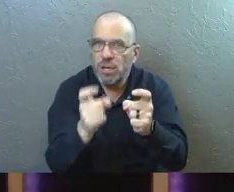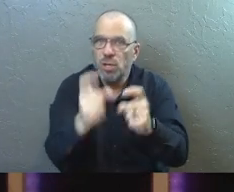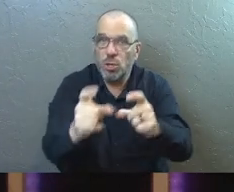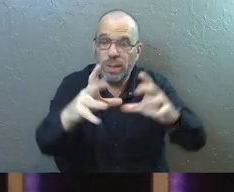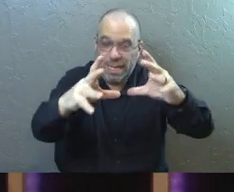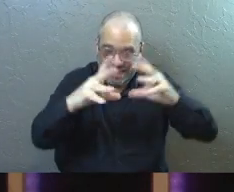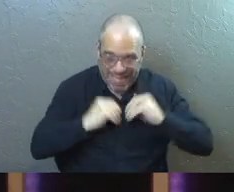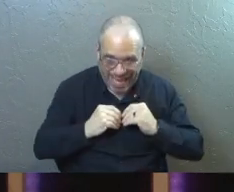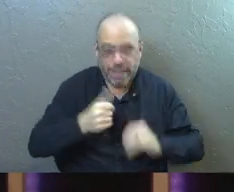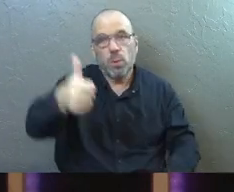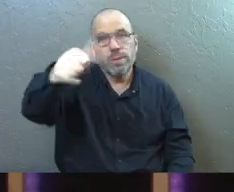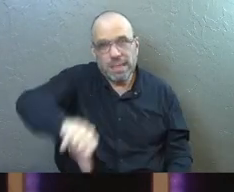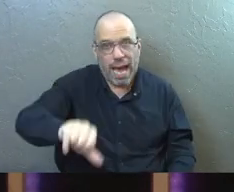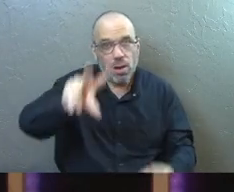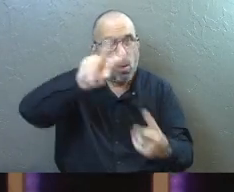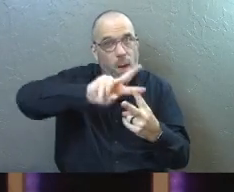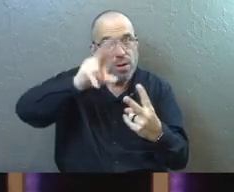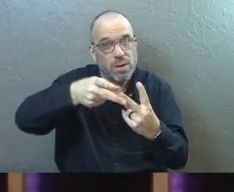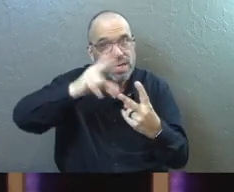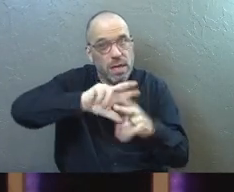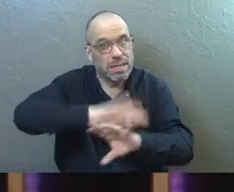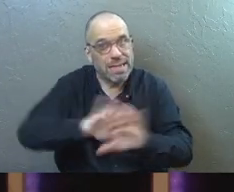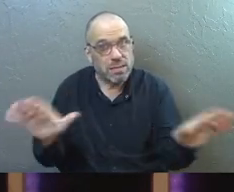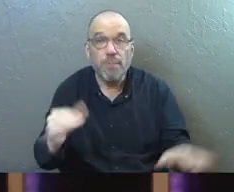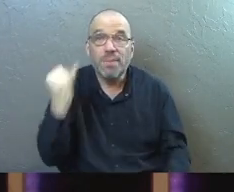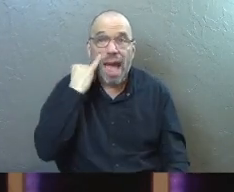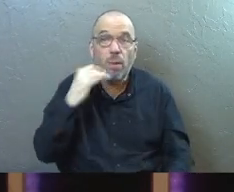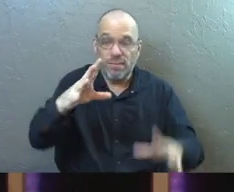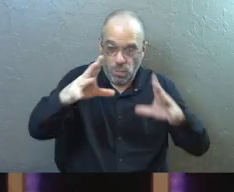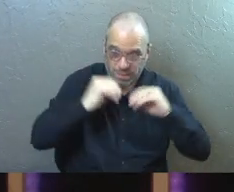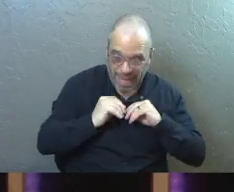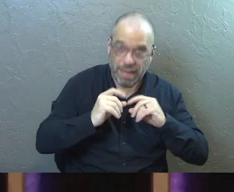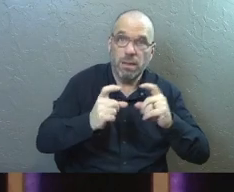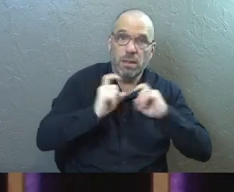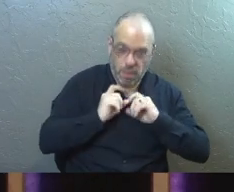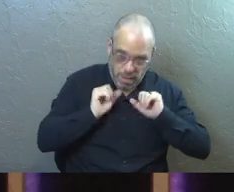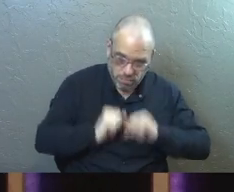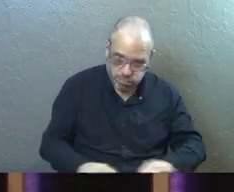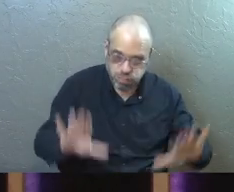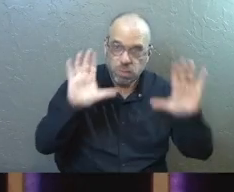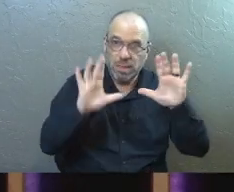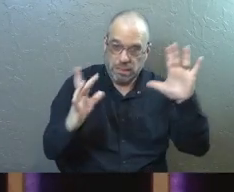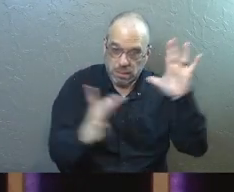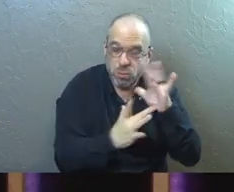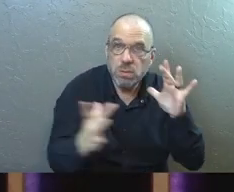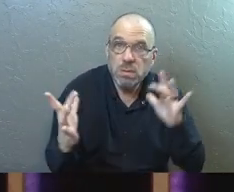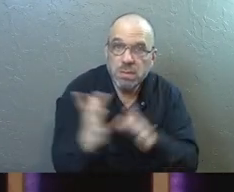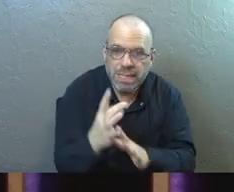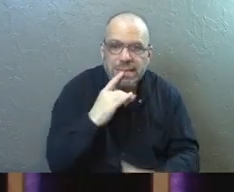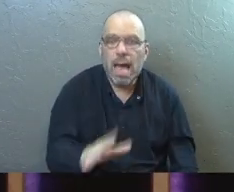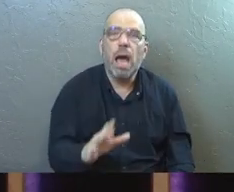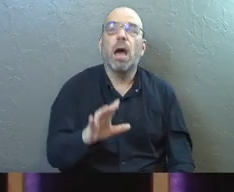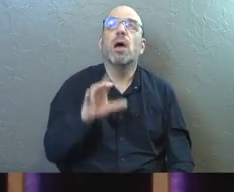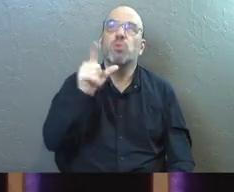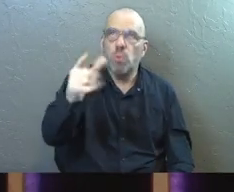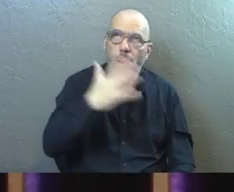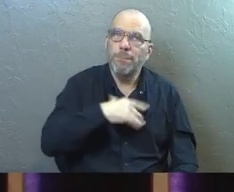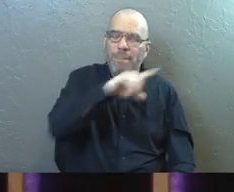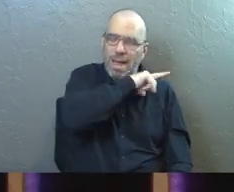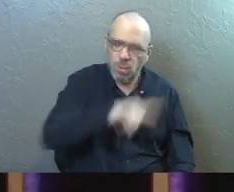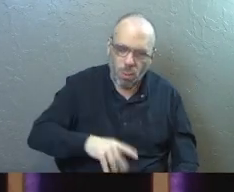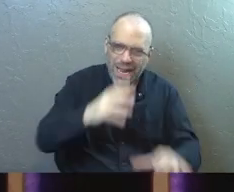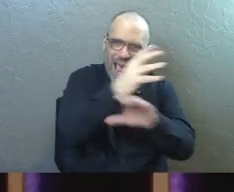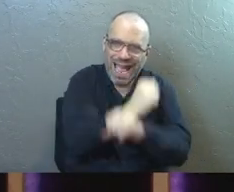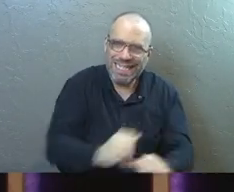You either take it or you don't. And if you take his gift and if you surrender to Jesus and say, you're my Lord and